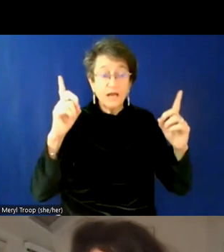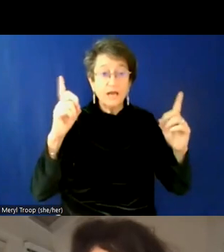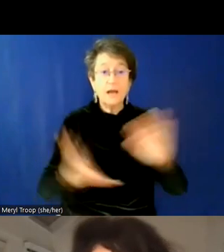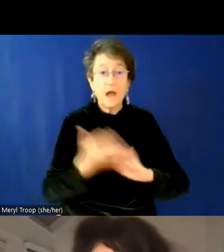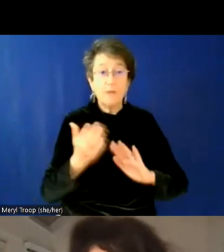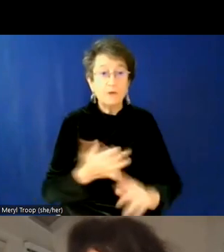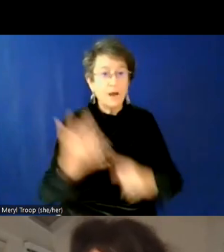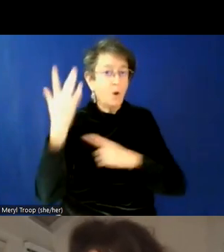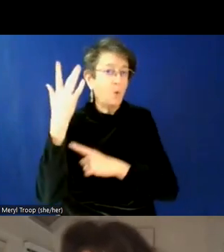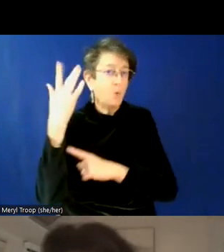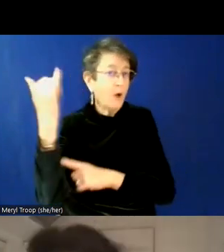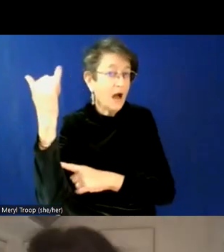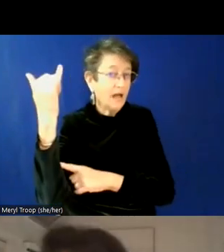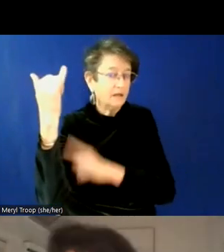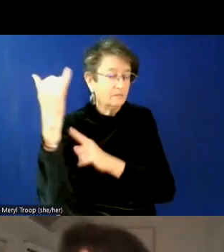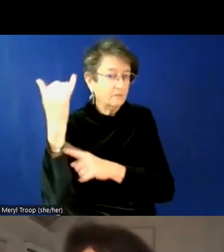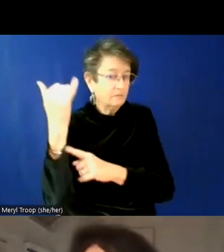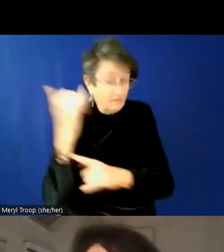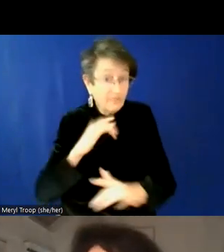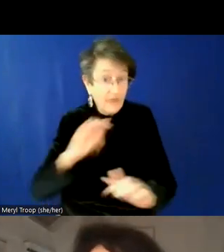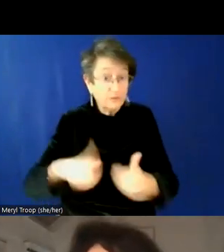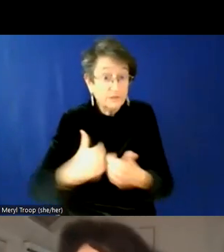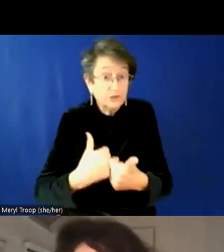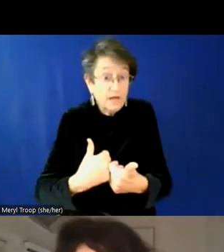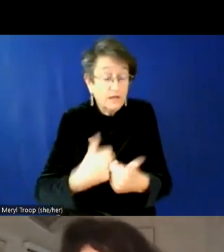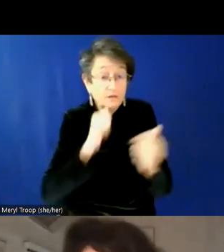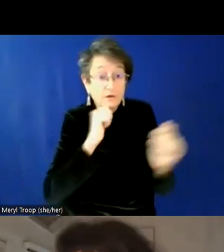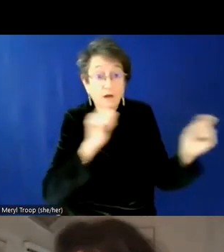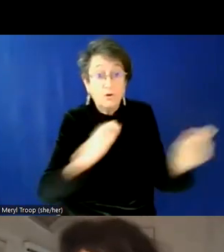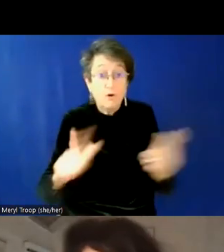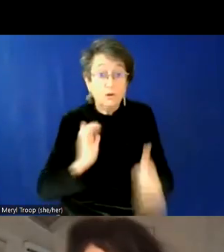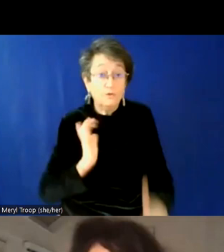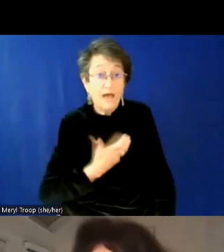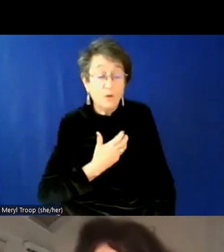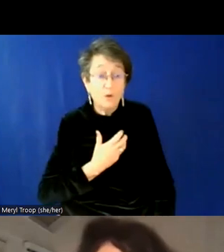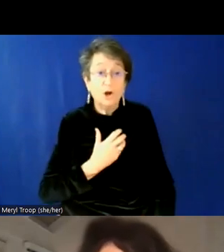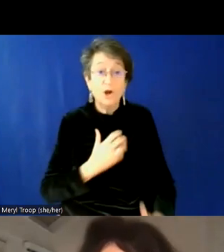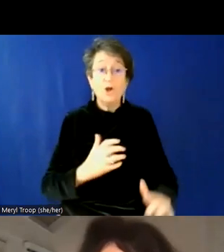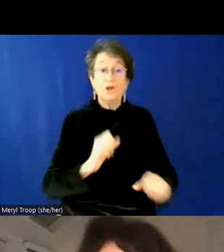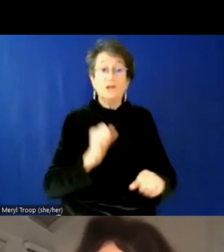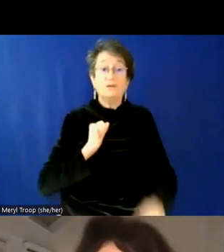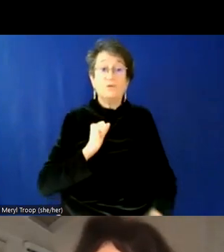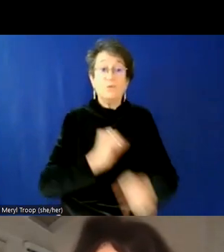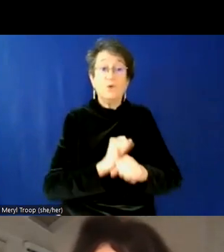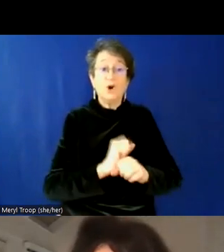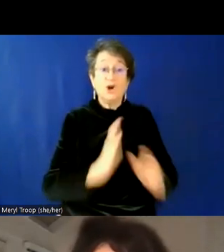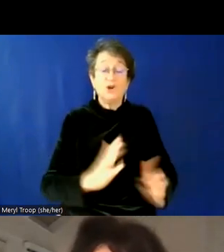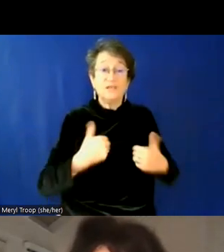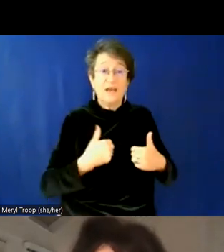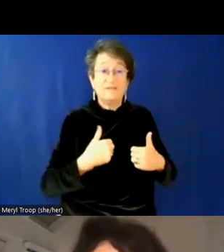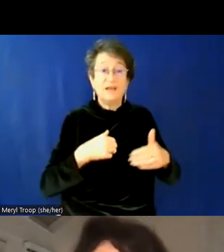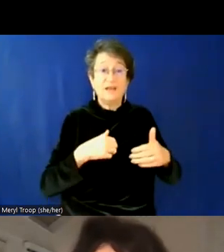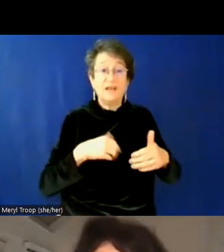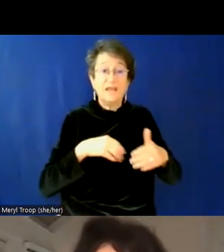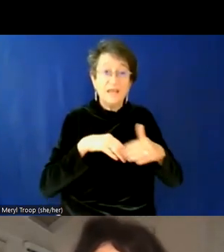challenging. You know, not all of our associates have access to a computer or to email. And so it was a very deliberate